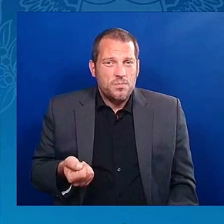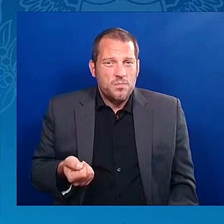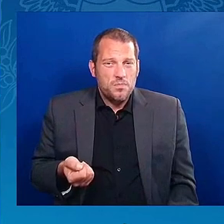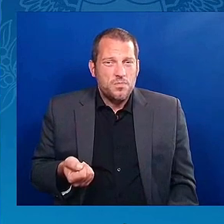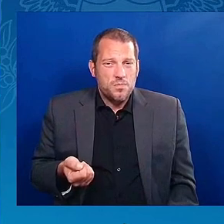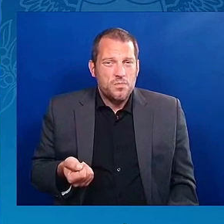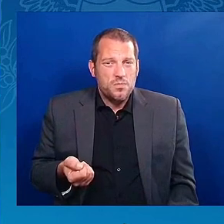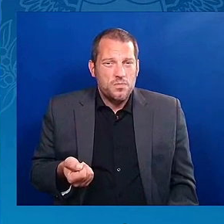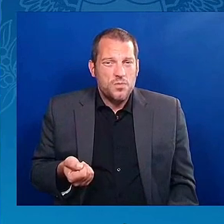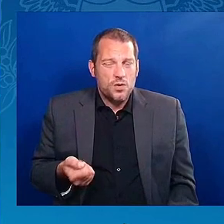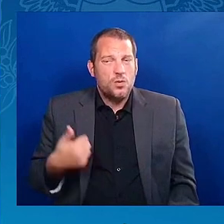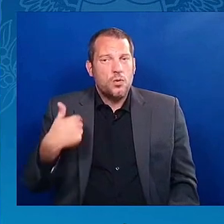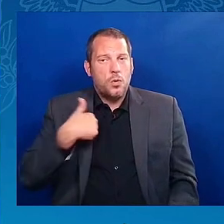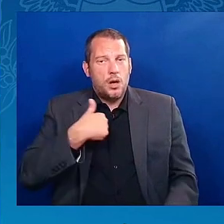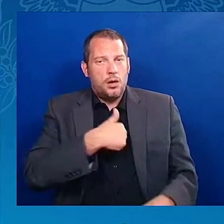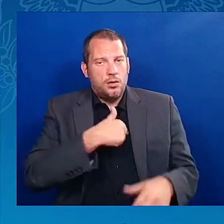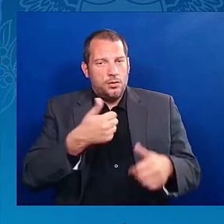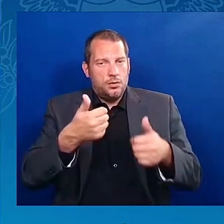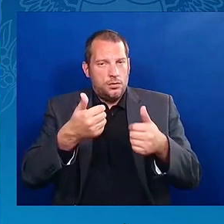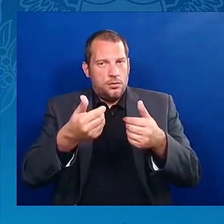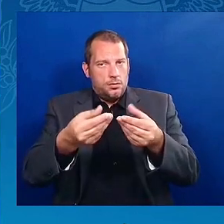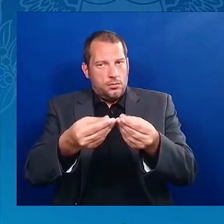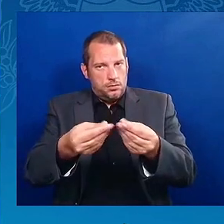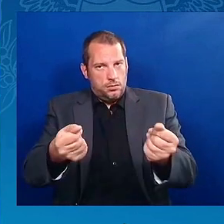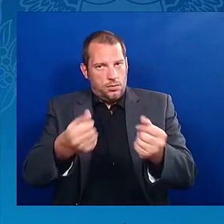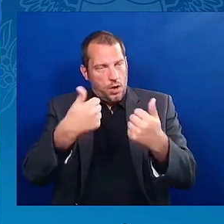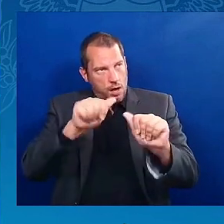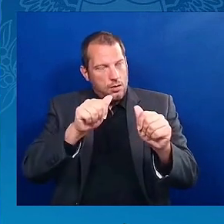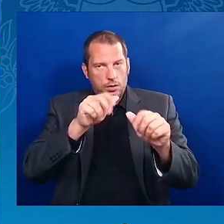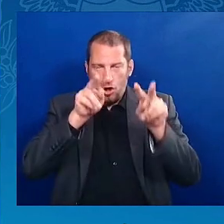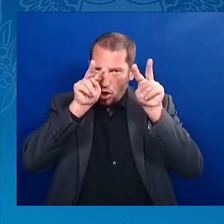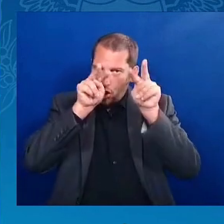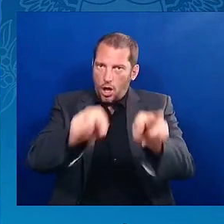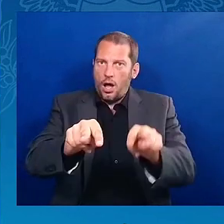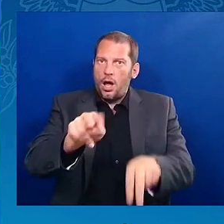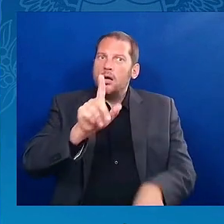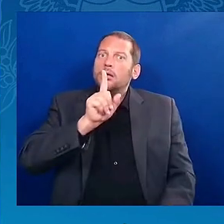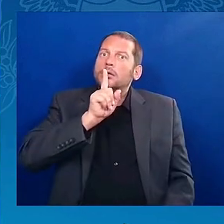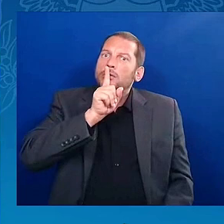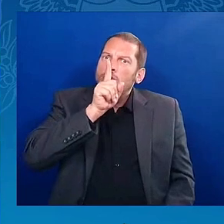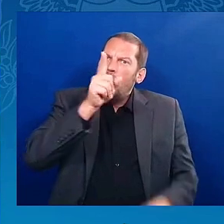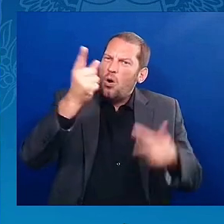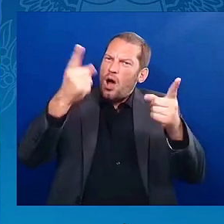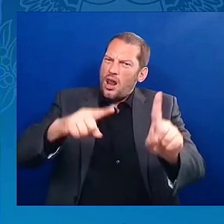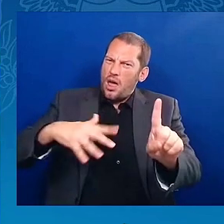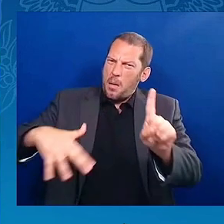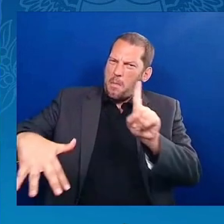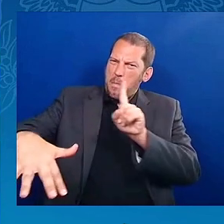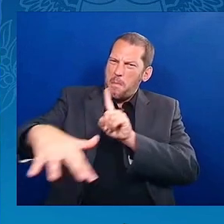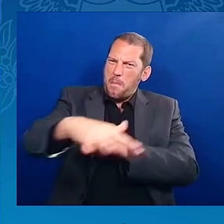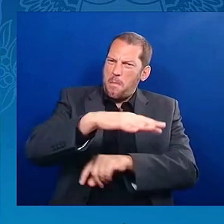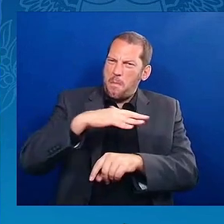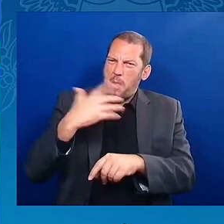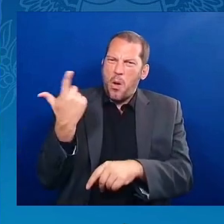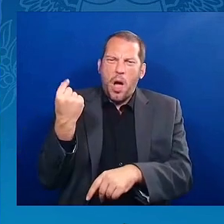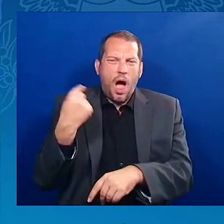realities of what holds people back and weighs them down, right? When we talk about